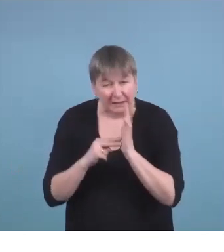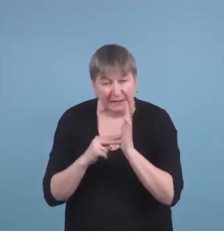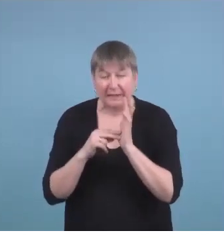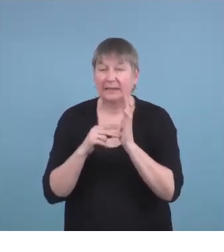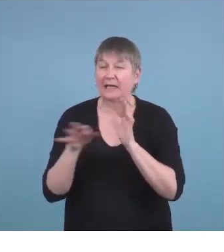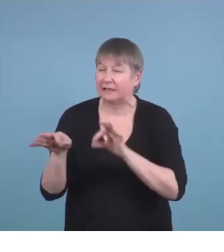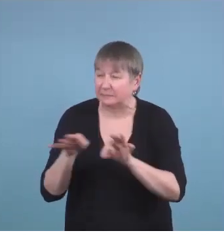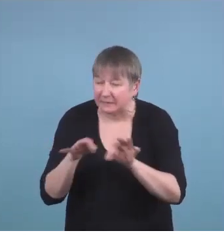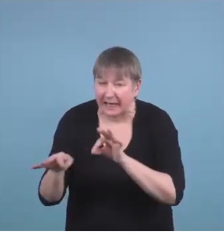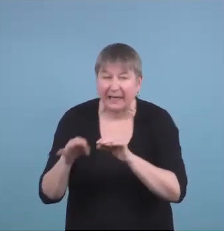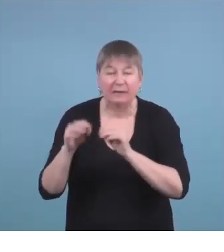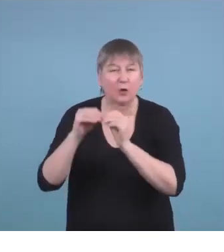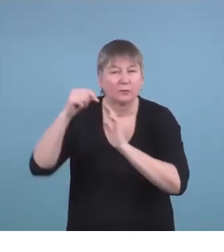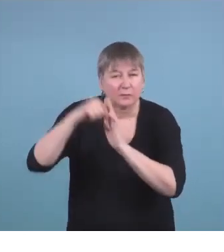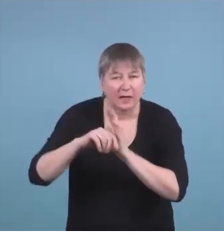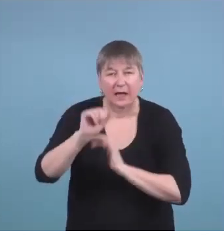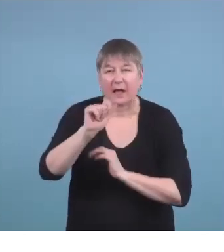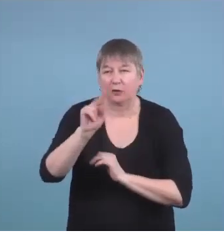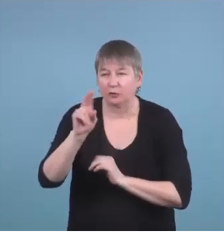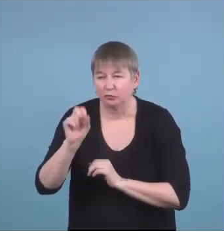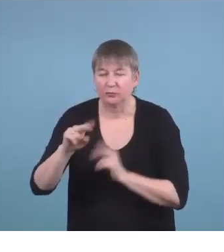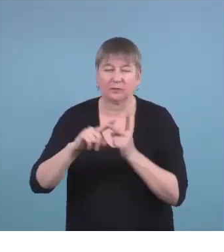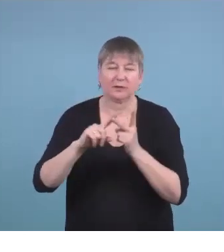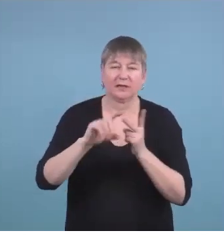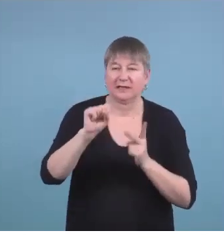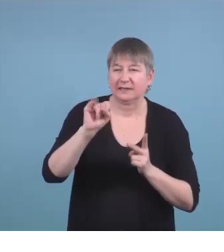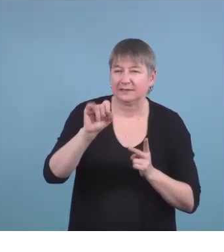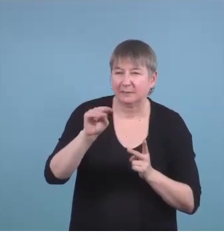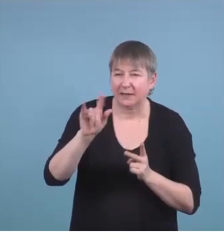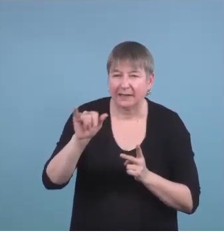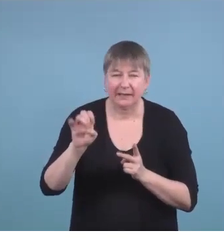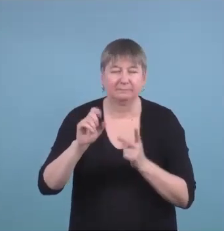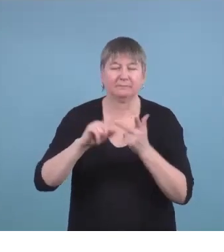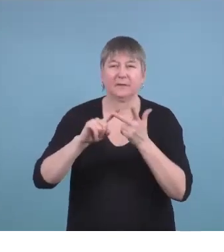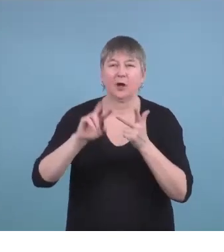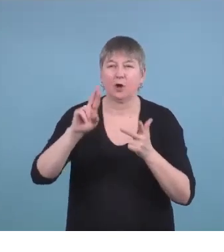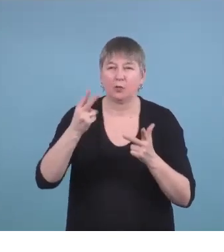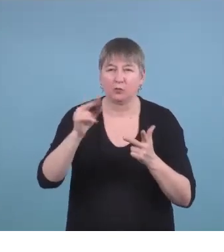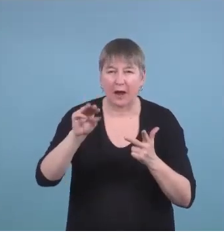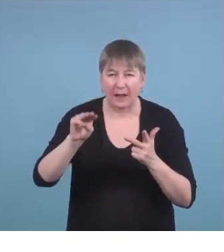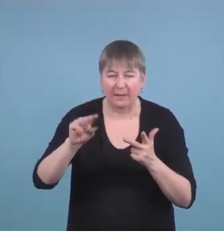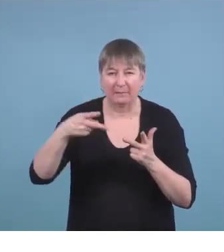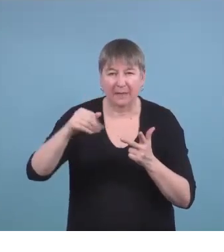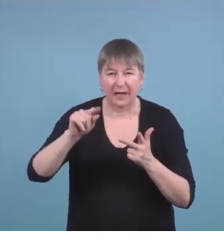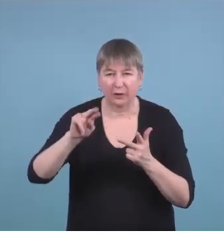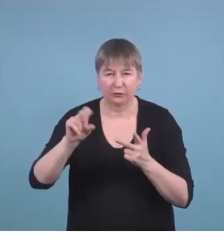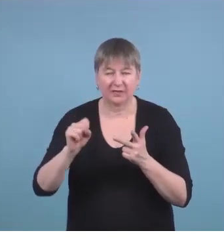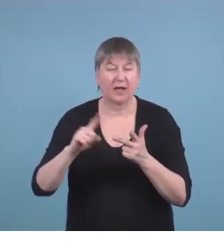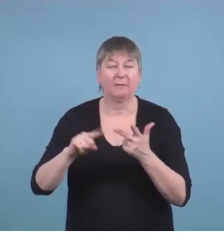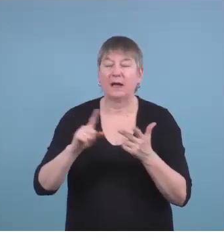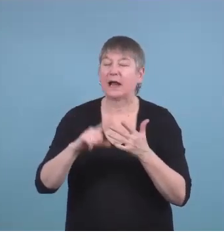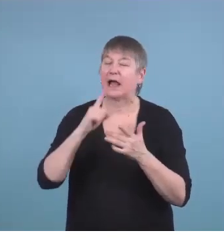allusions and the metaphors and the similes and the rhyme patterns but that I also had to make explicit